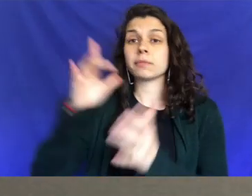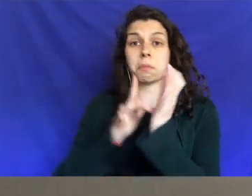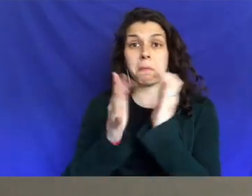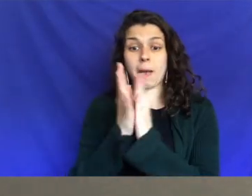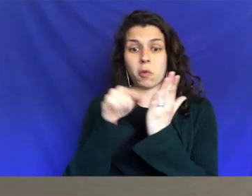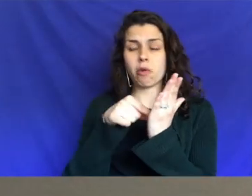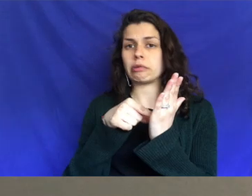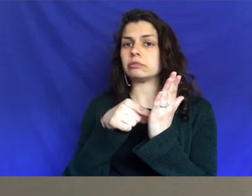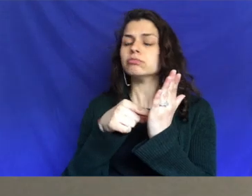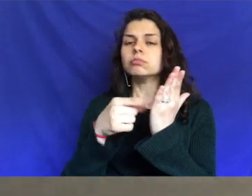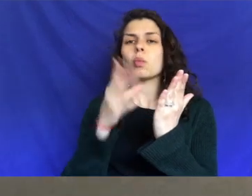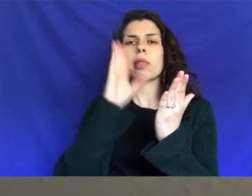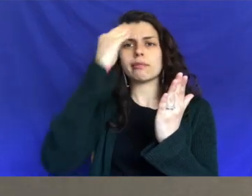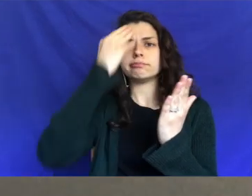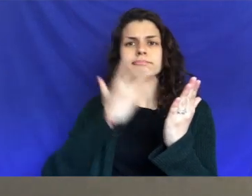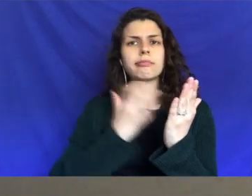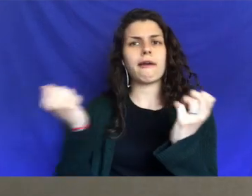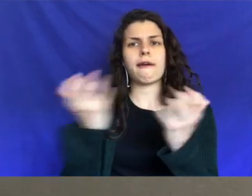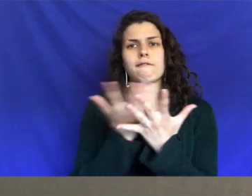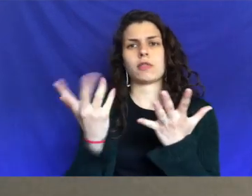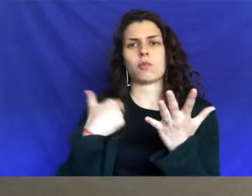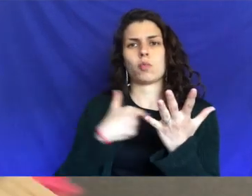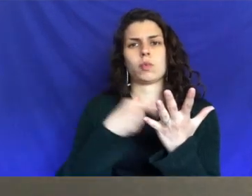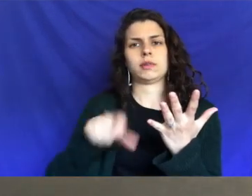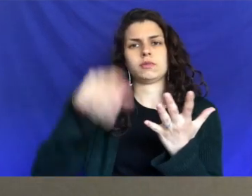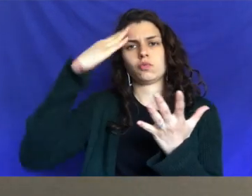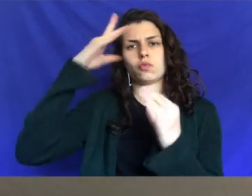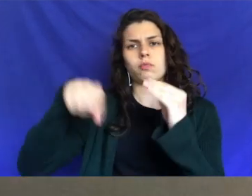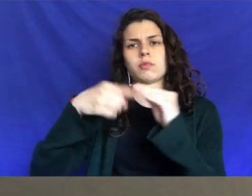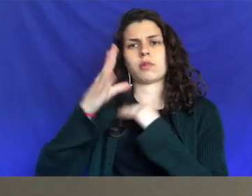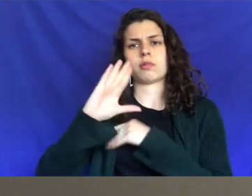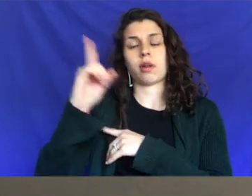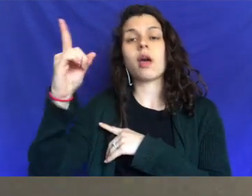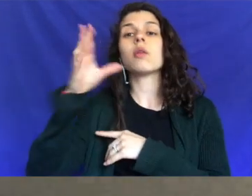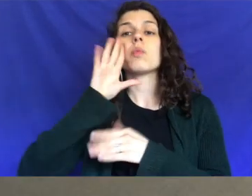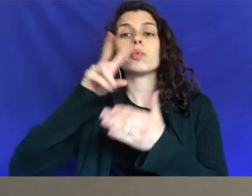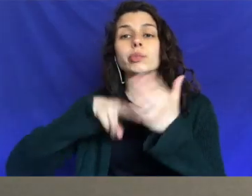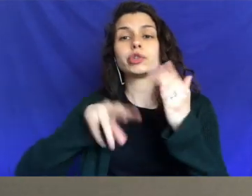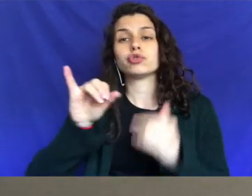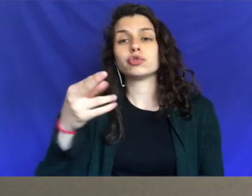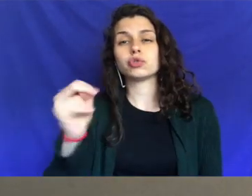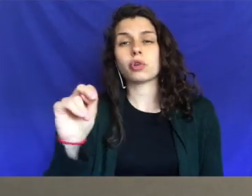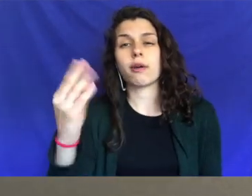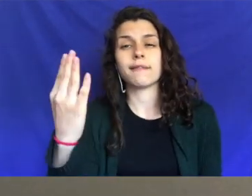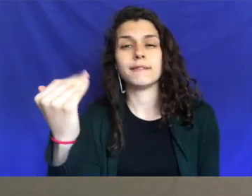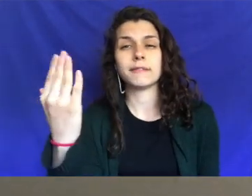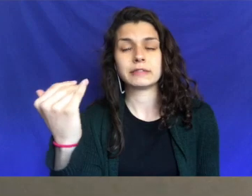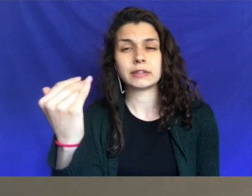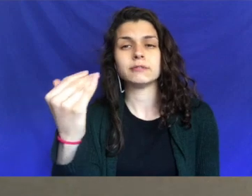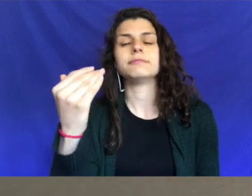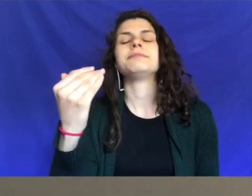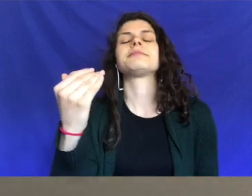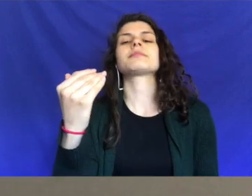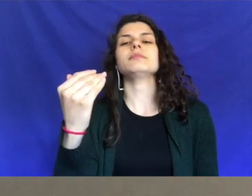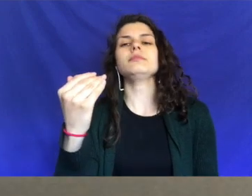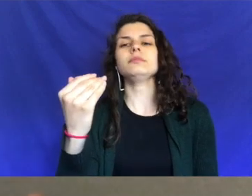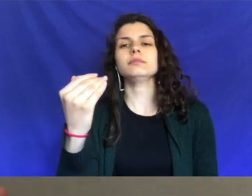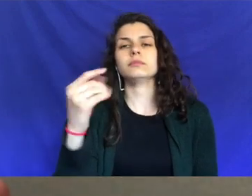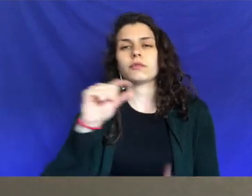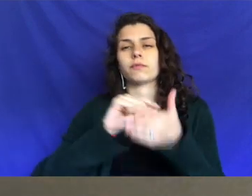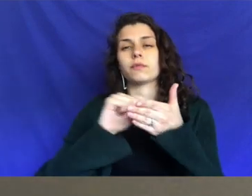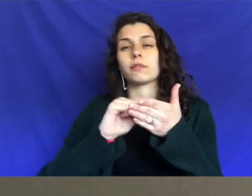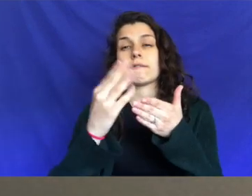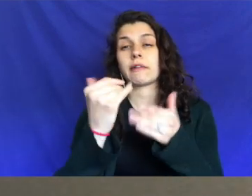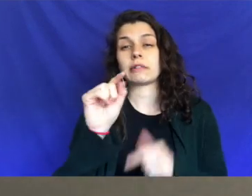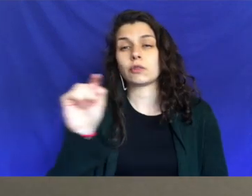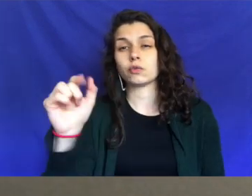need to know about him guys. Um, and I'm going to read you actually something from it. It's going be John 15, um, 15, um,